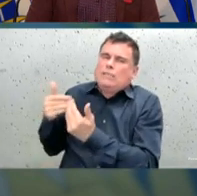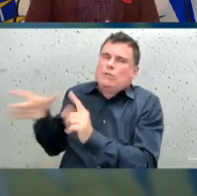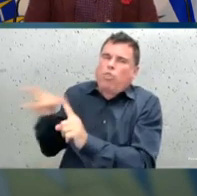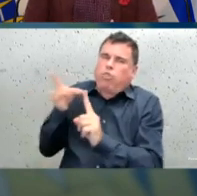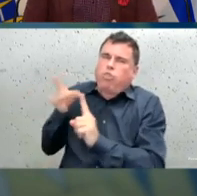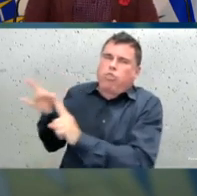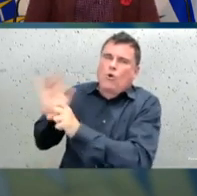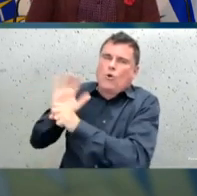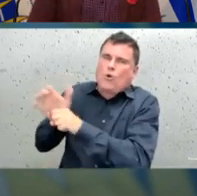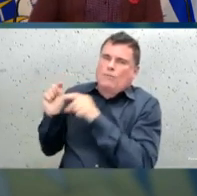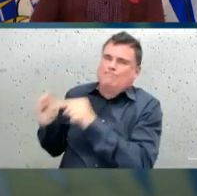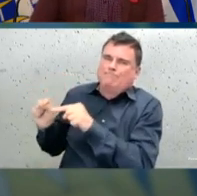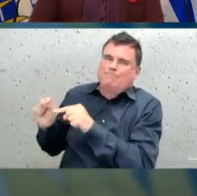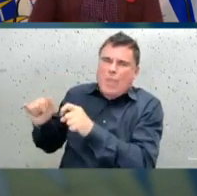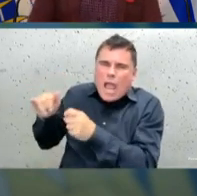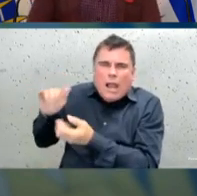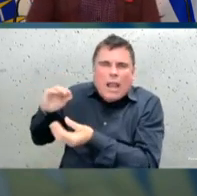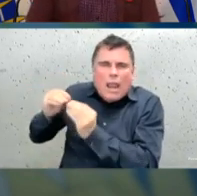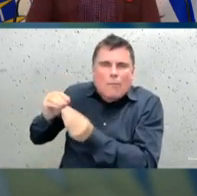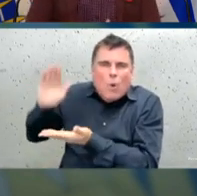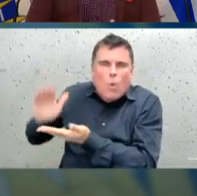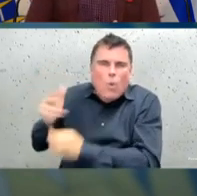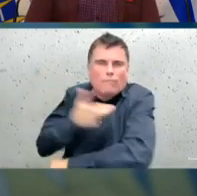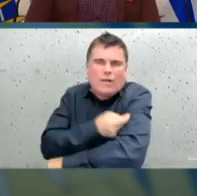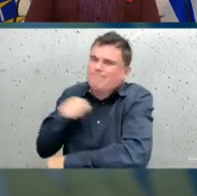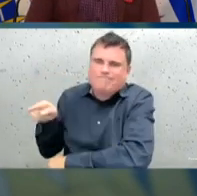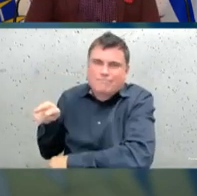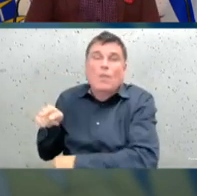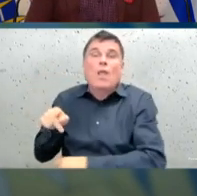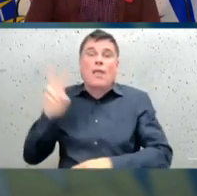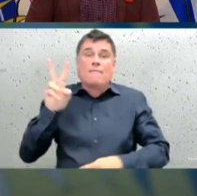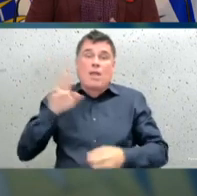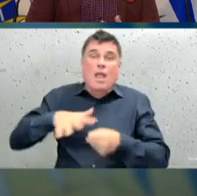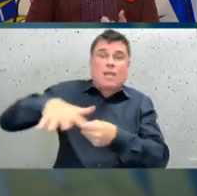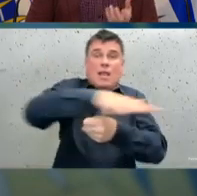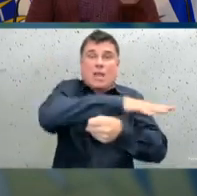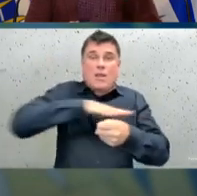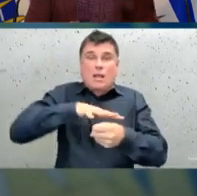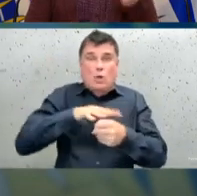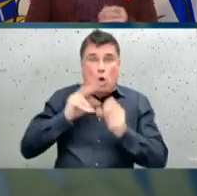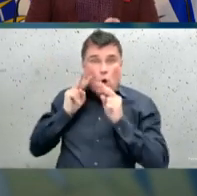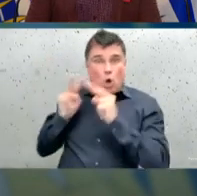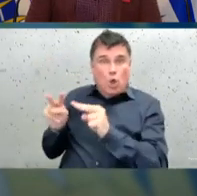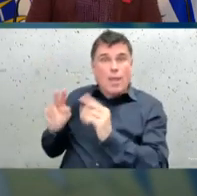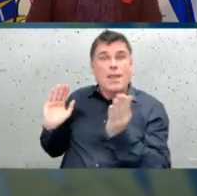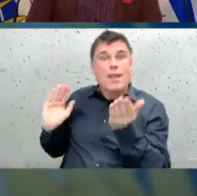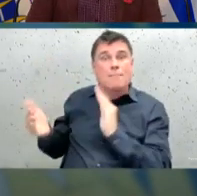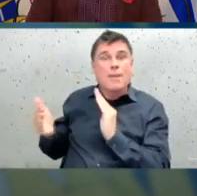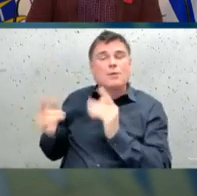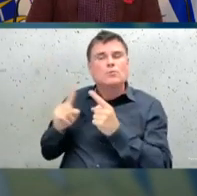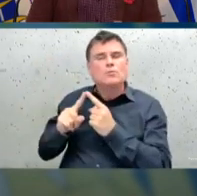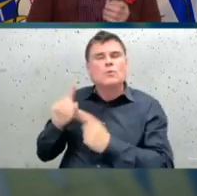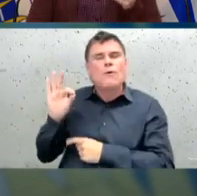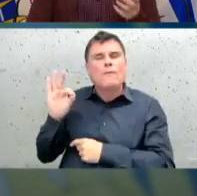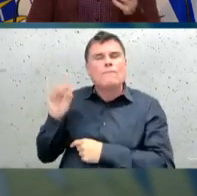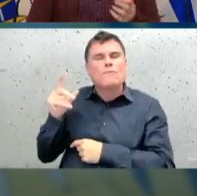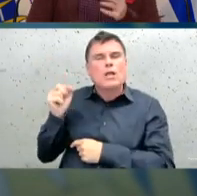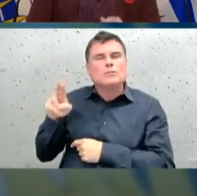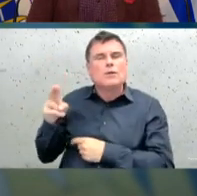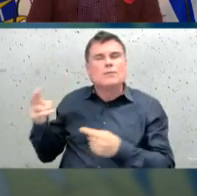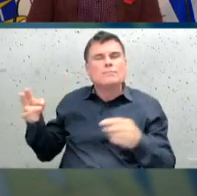If we look at the coverage rates in the lower mainland, in the Fraser East region, those are the areas where we still see